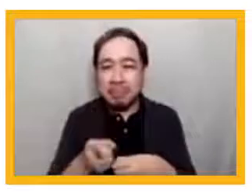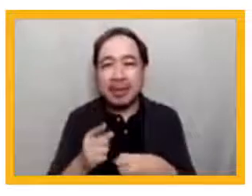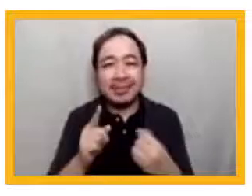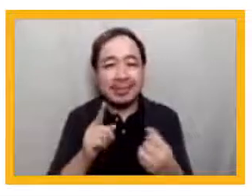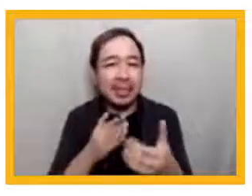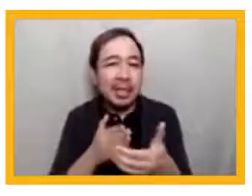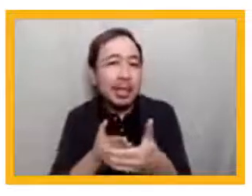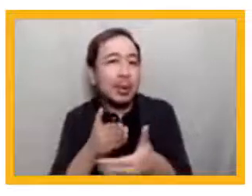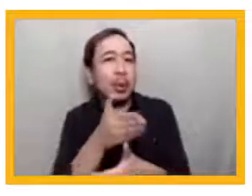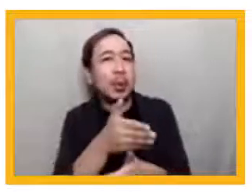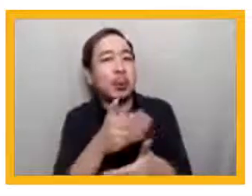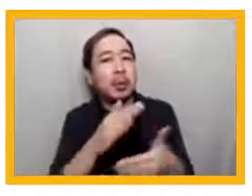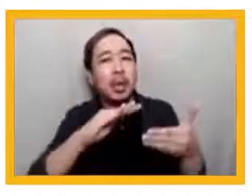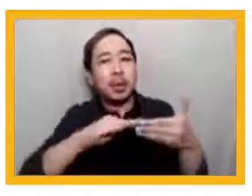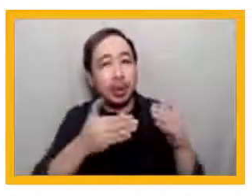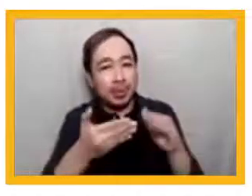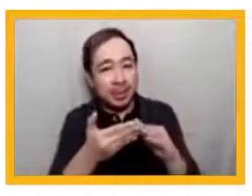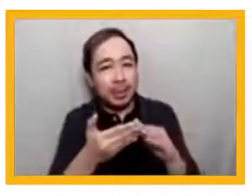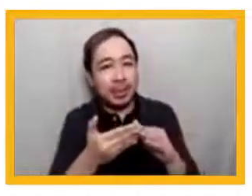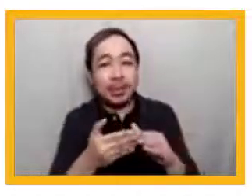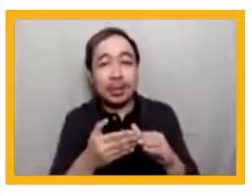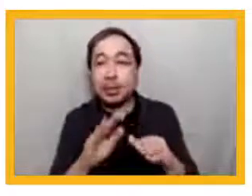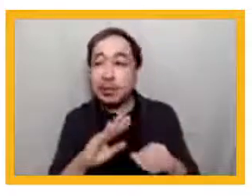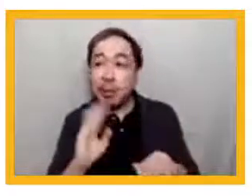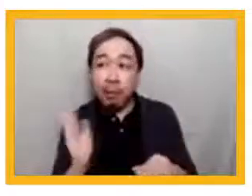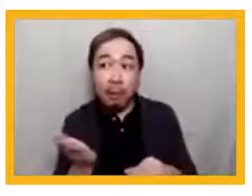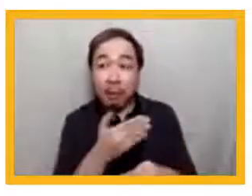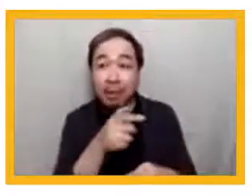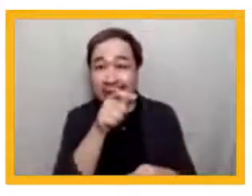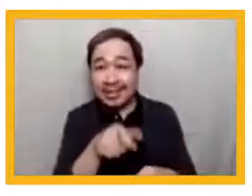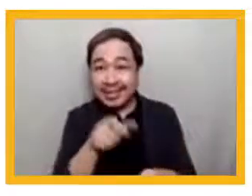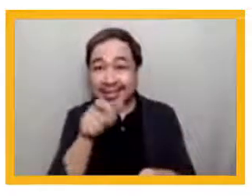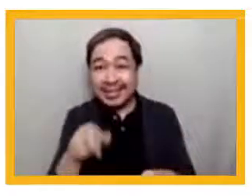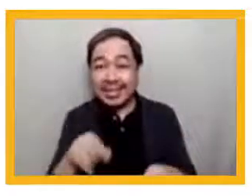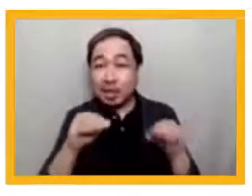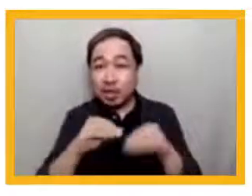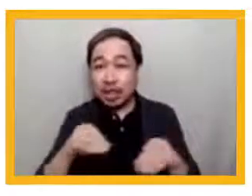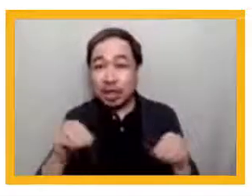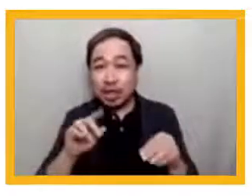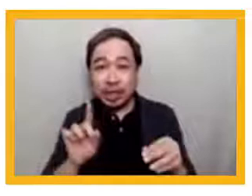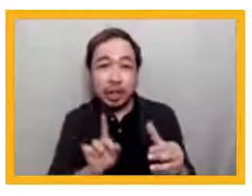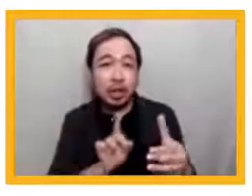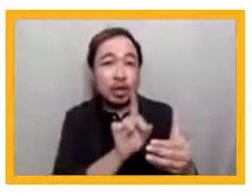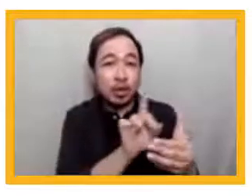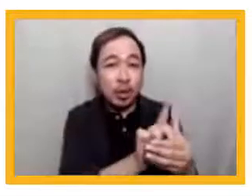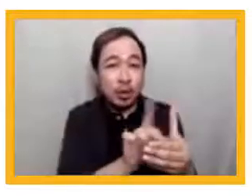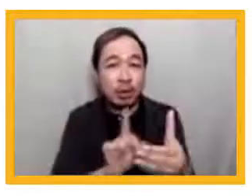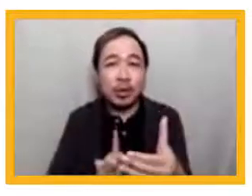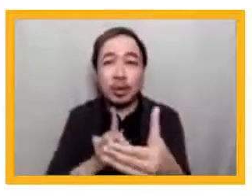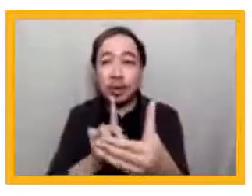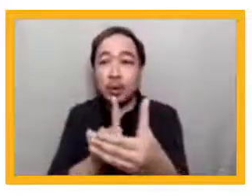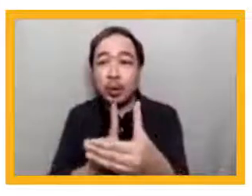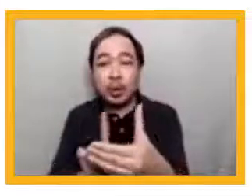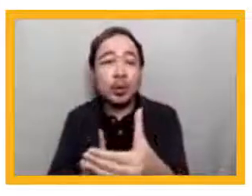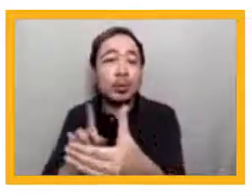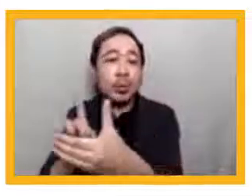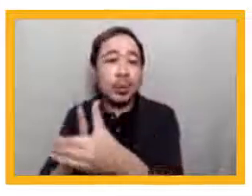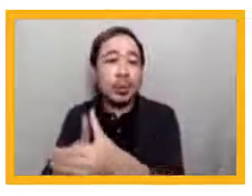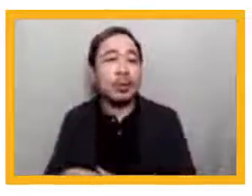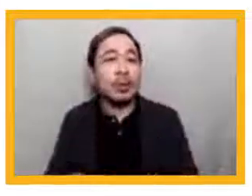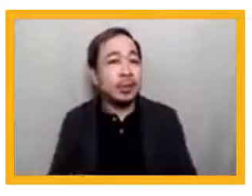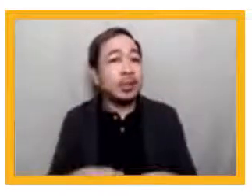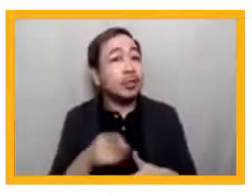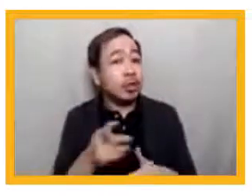Thus, we physically deployed all of our teachers. To protect our teachers as frontliners, we got them private healthcare